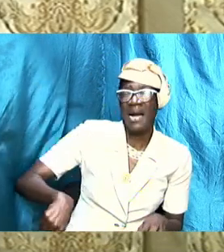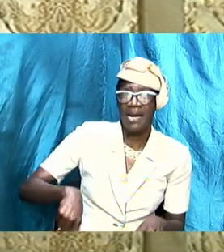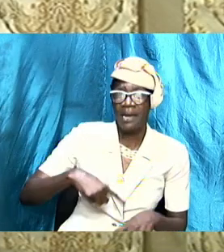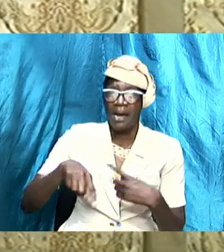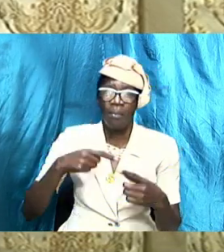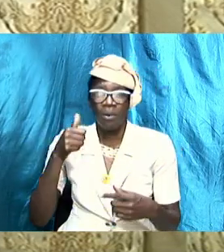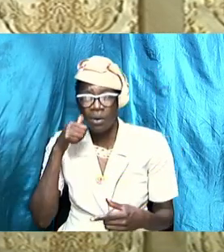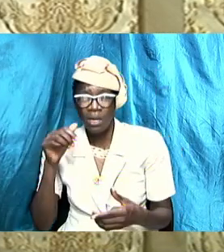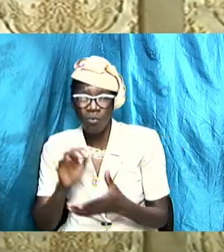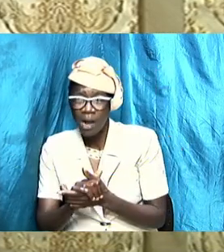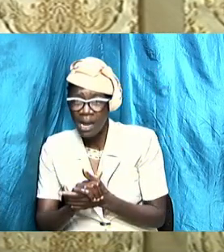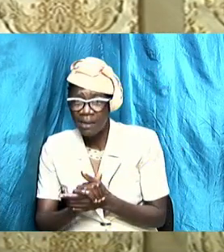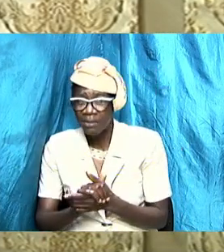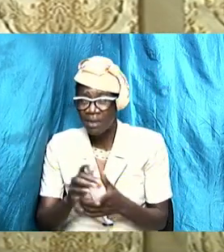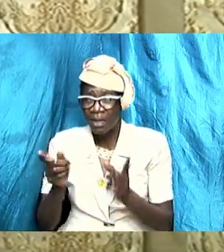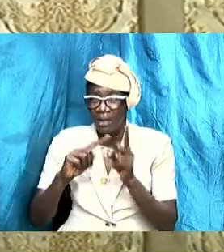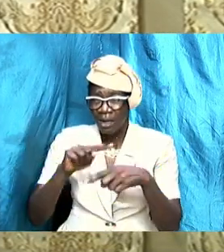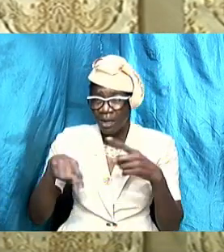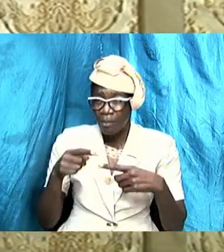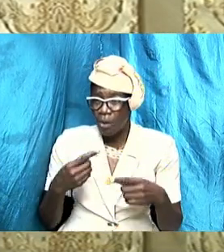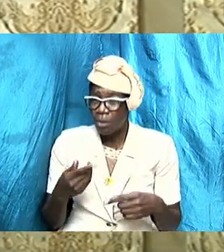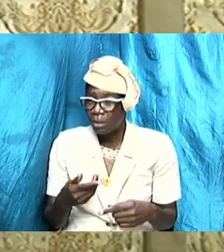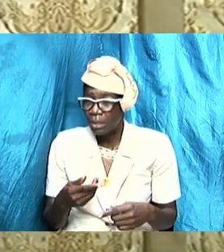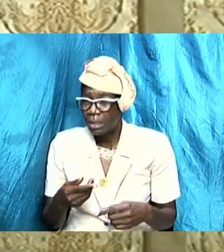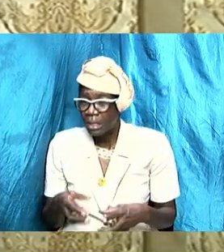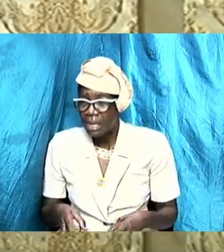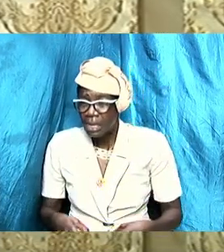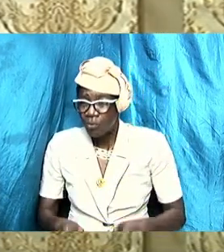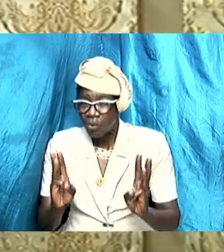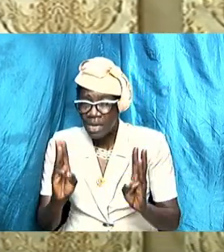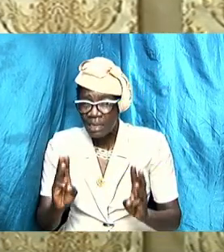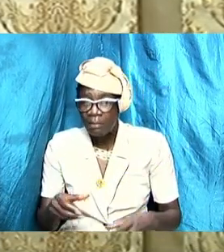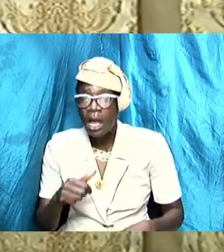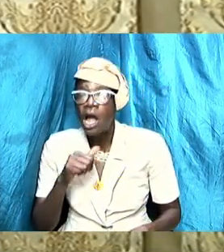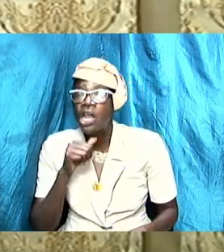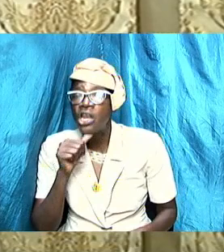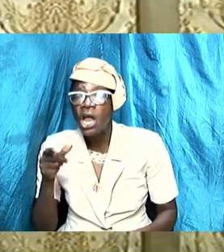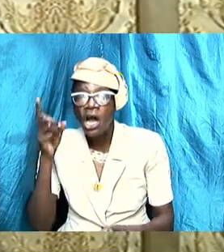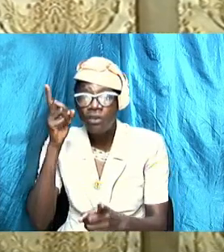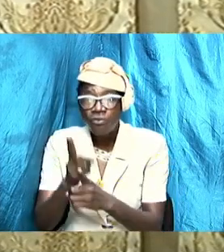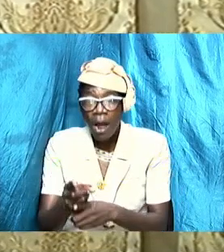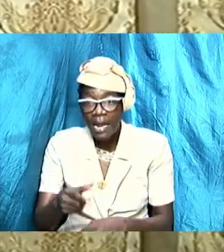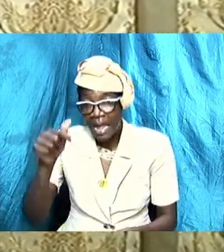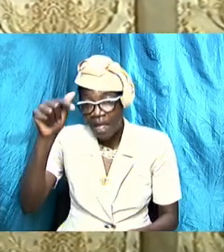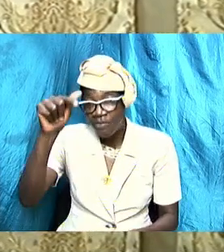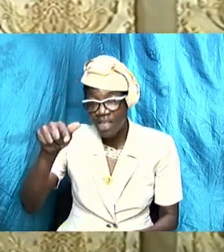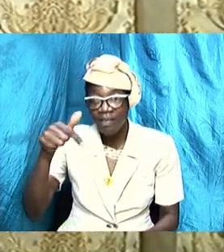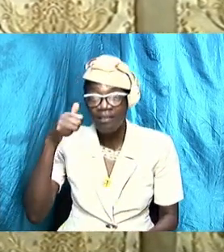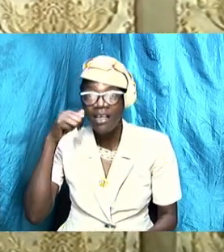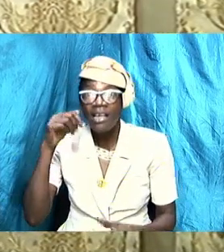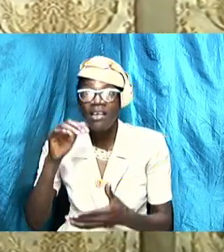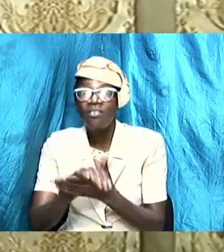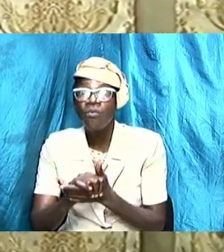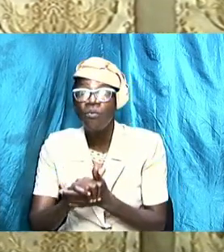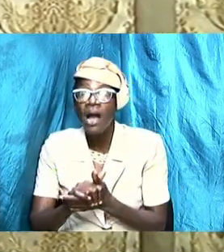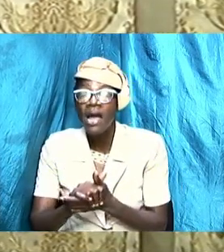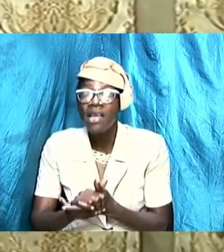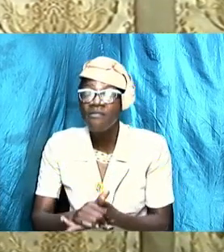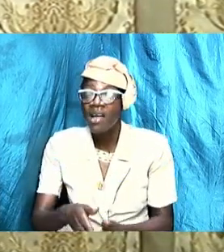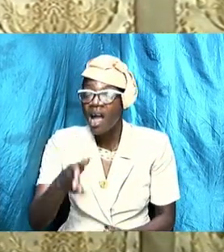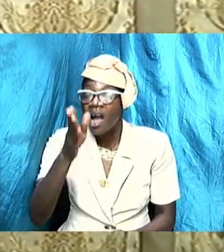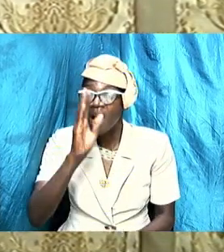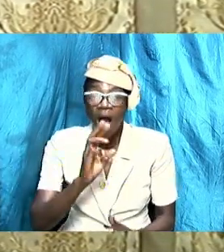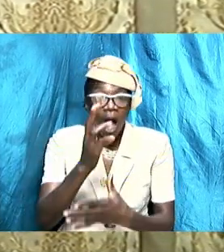in ways that are unbecoming and this is the wife of your youth this is the wife that God was witnessing